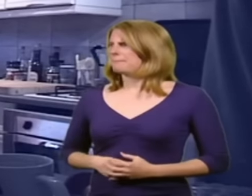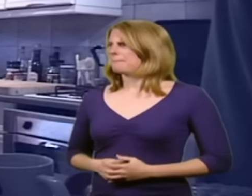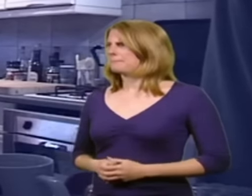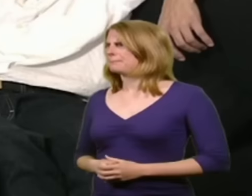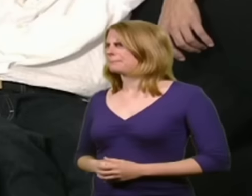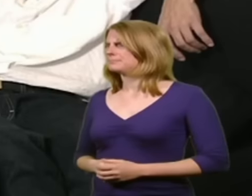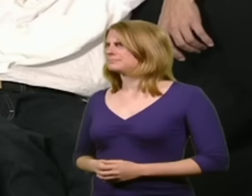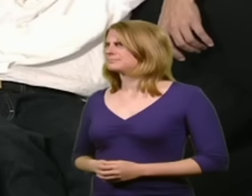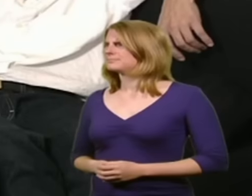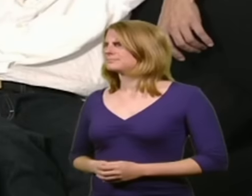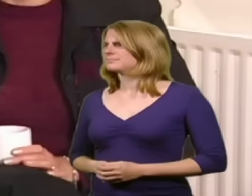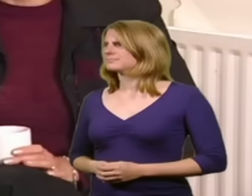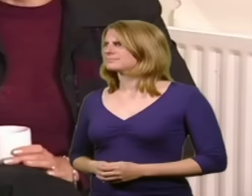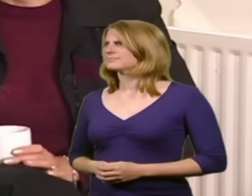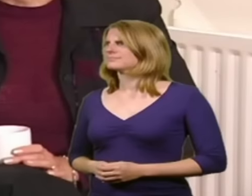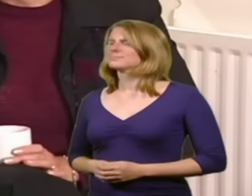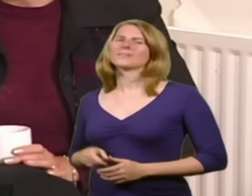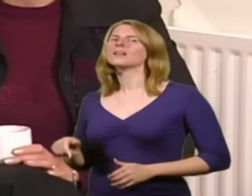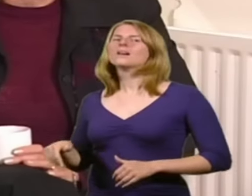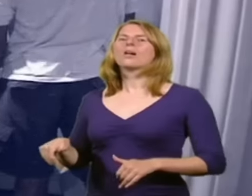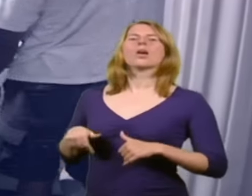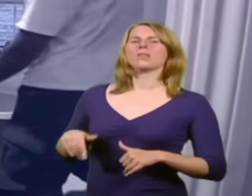welcoming. She doesn't hold back, does she?